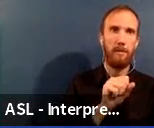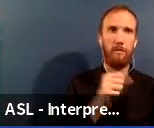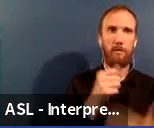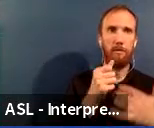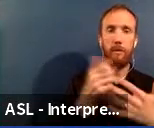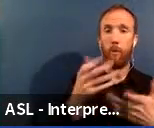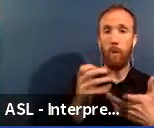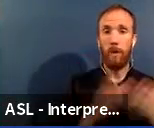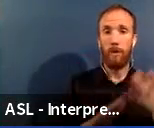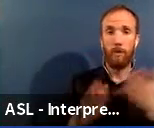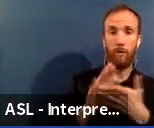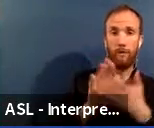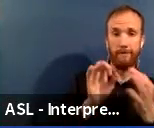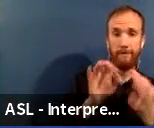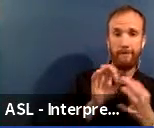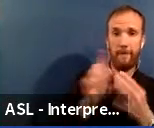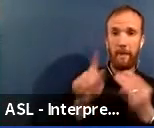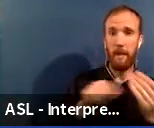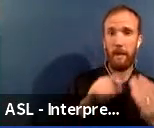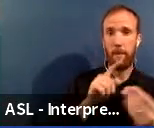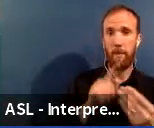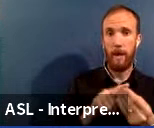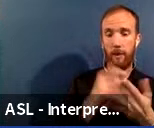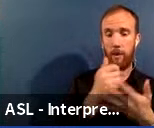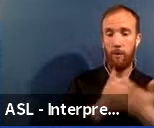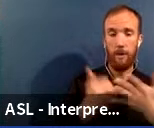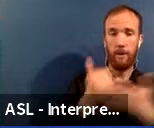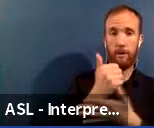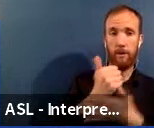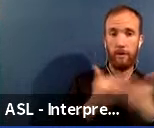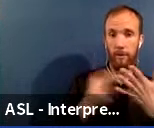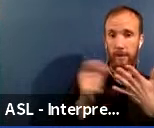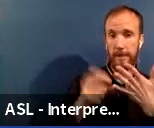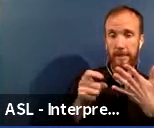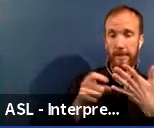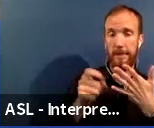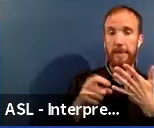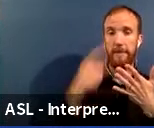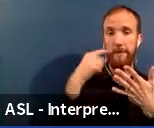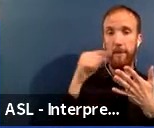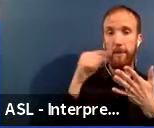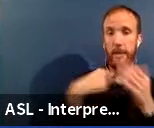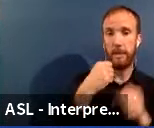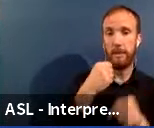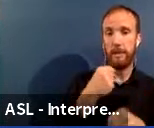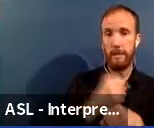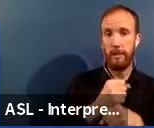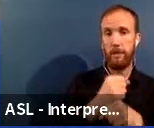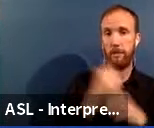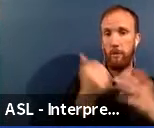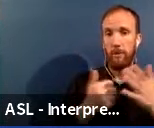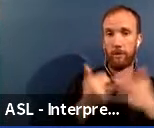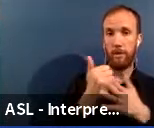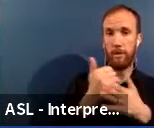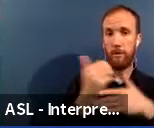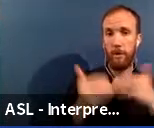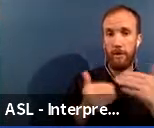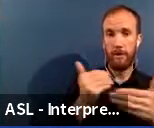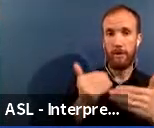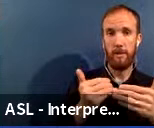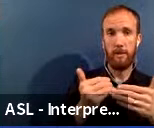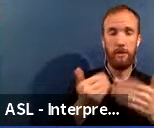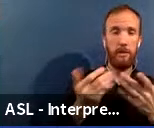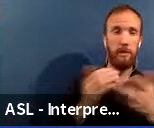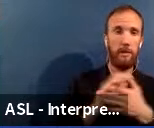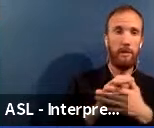of the facility needs categories to incorporate into this year's project prioritization process. Chicago public